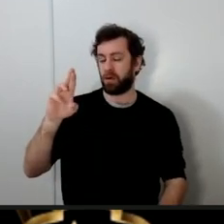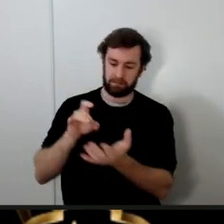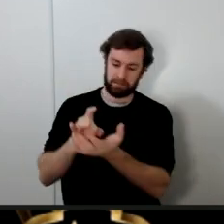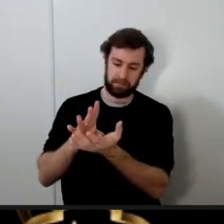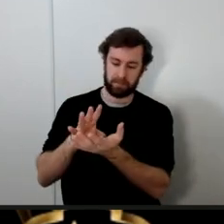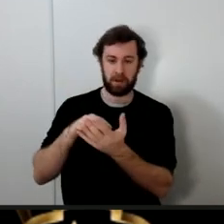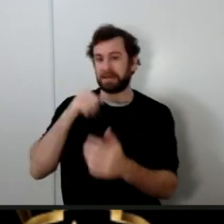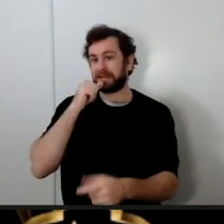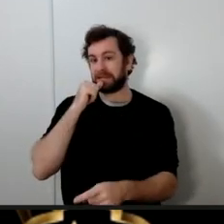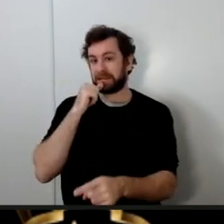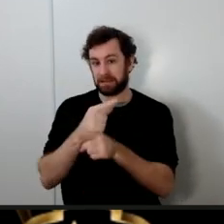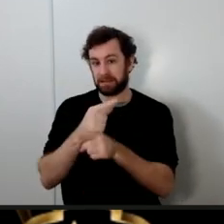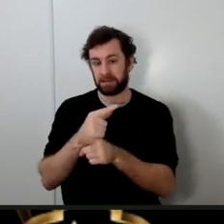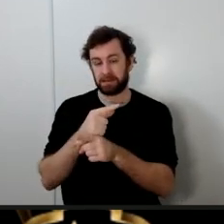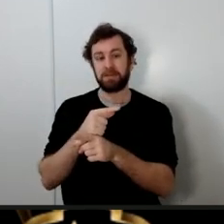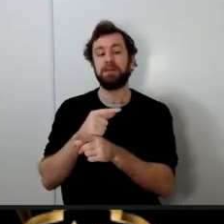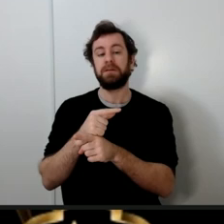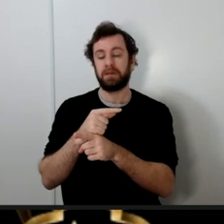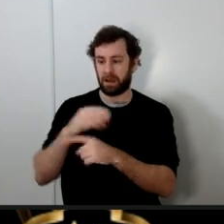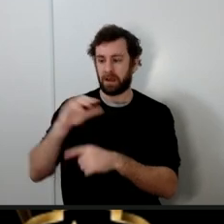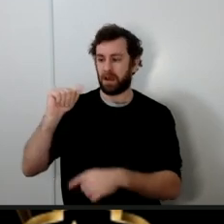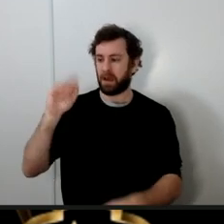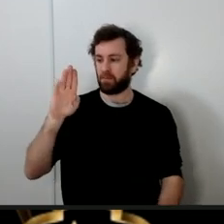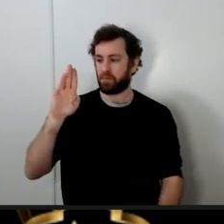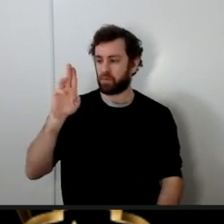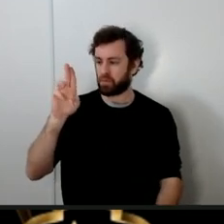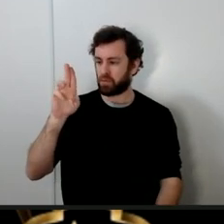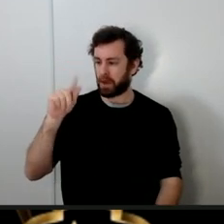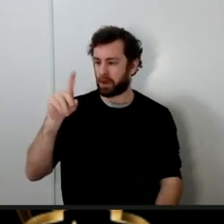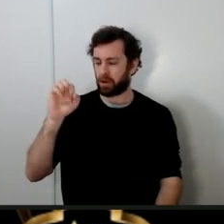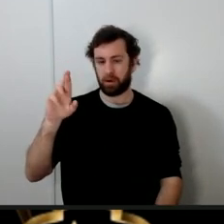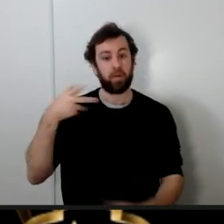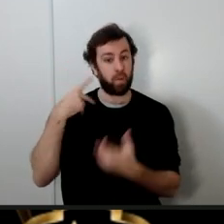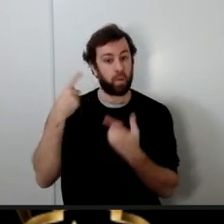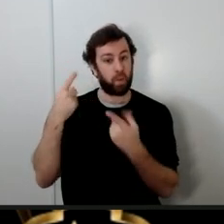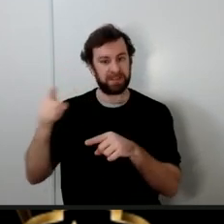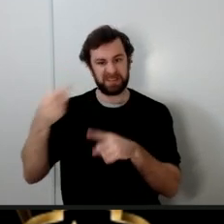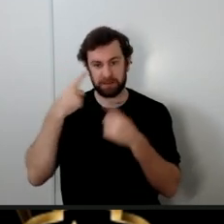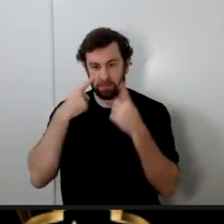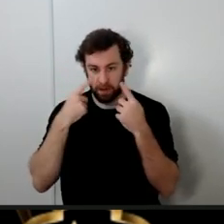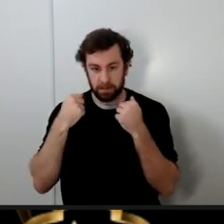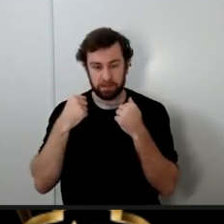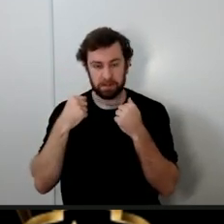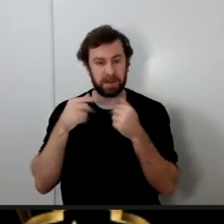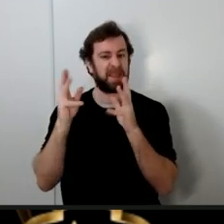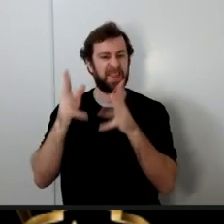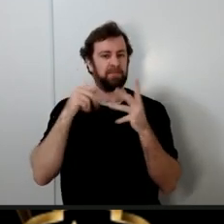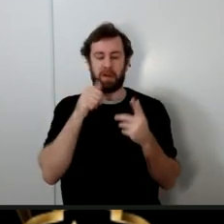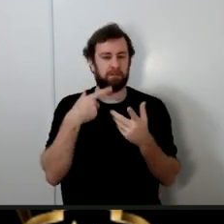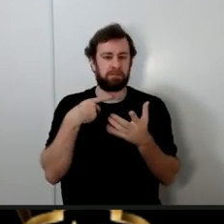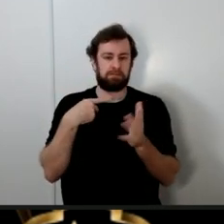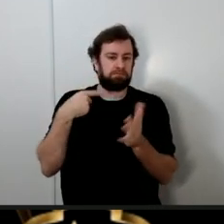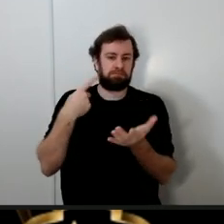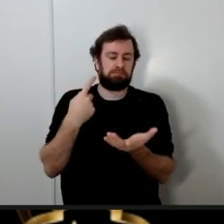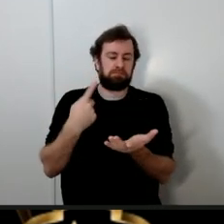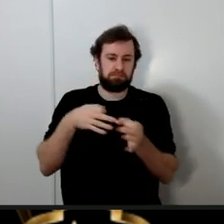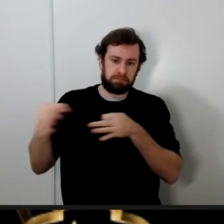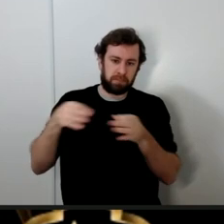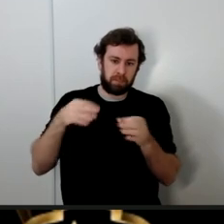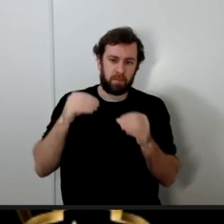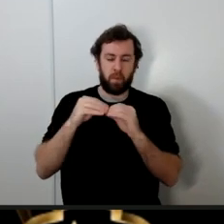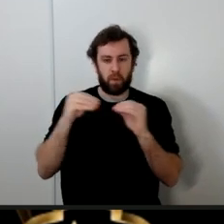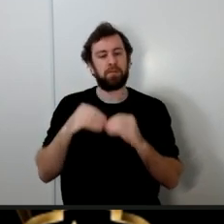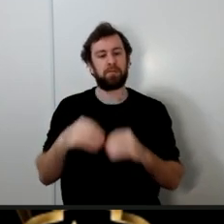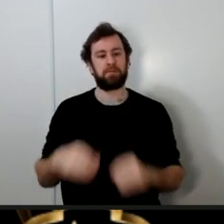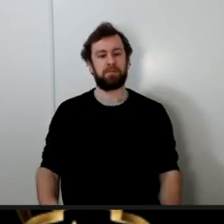sister of Abu Bakr when she cried Bukhari leaves it at that he doesn't really go into details but other Sunni sources such as